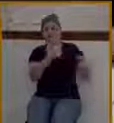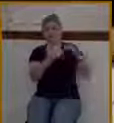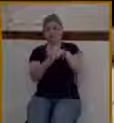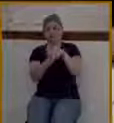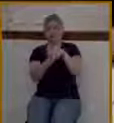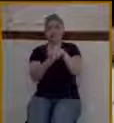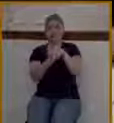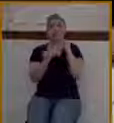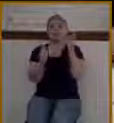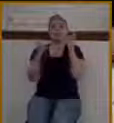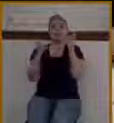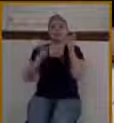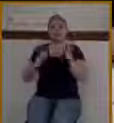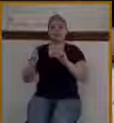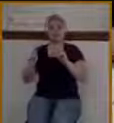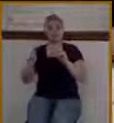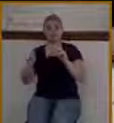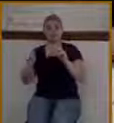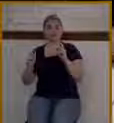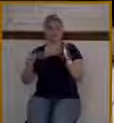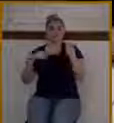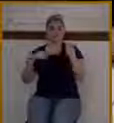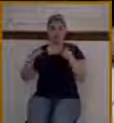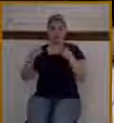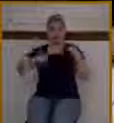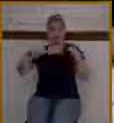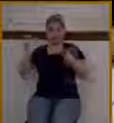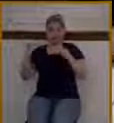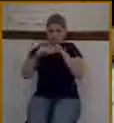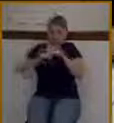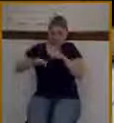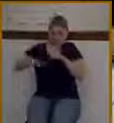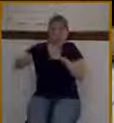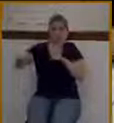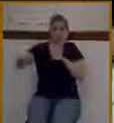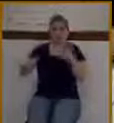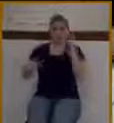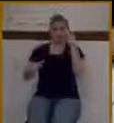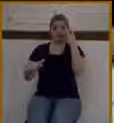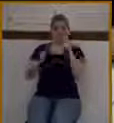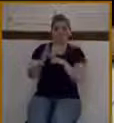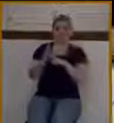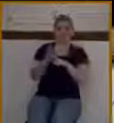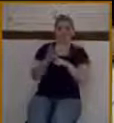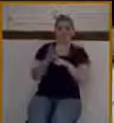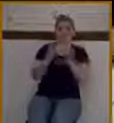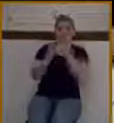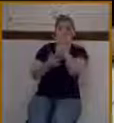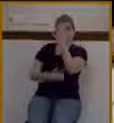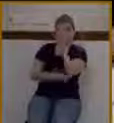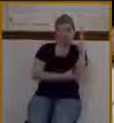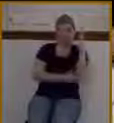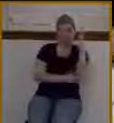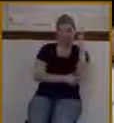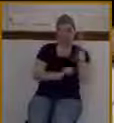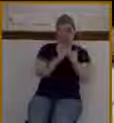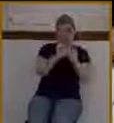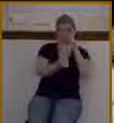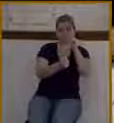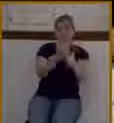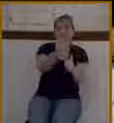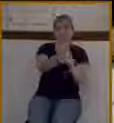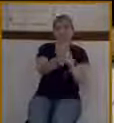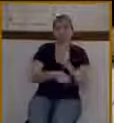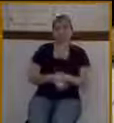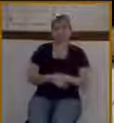their garments in the way, and others cut down branches off the trees, and strawed them in the way. And they that went before,